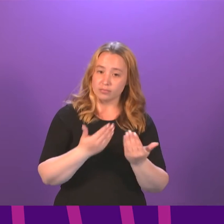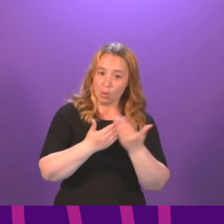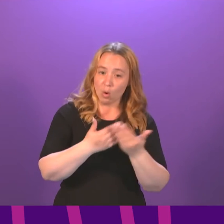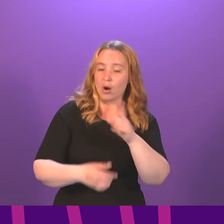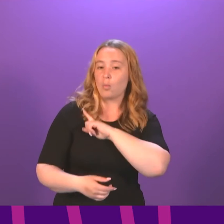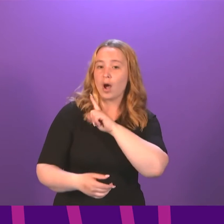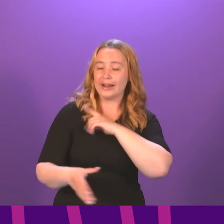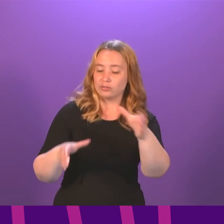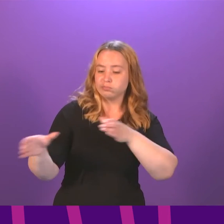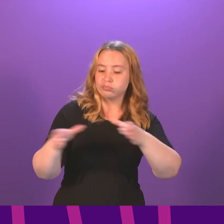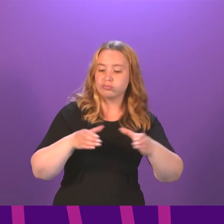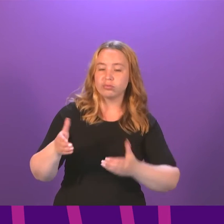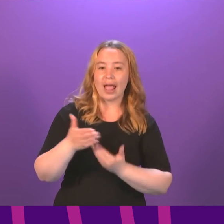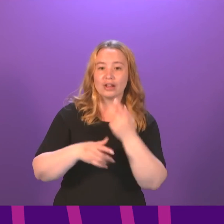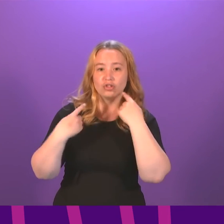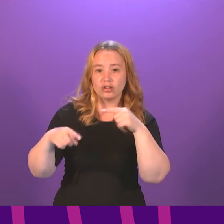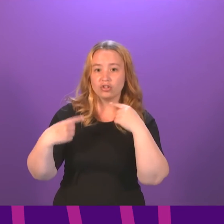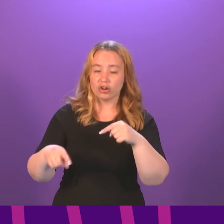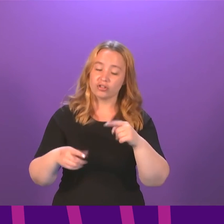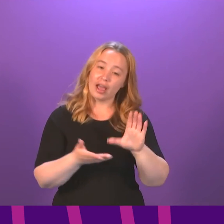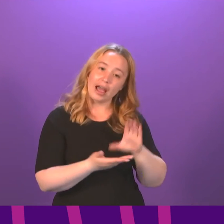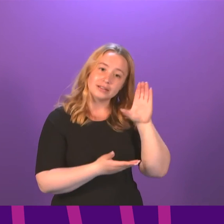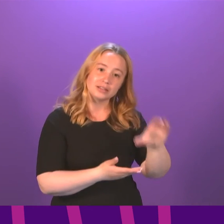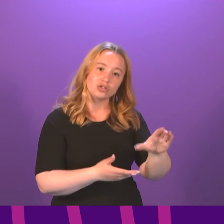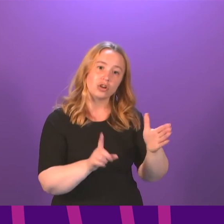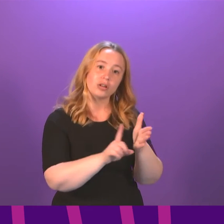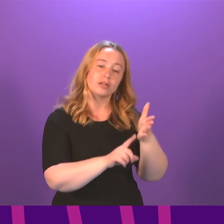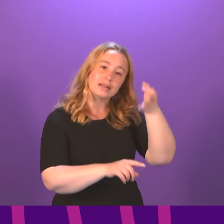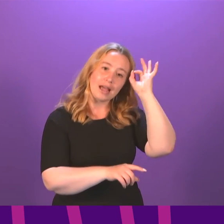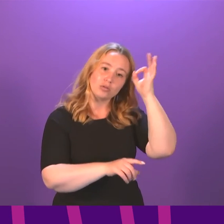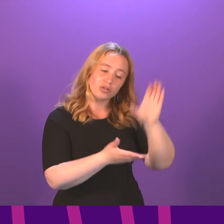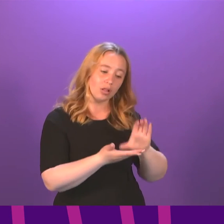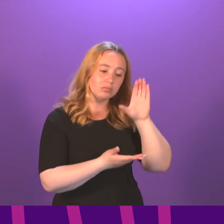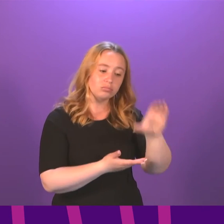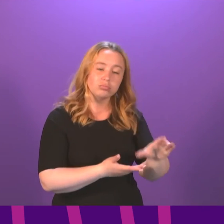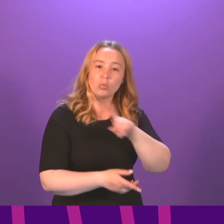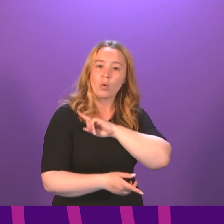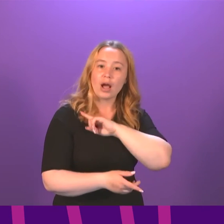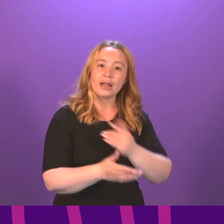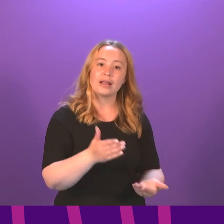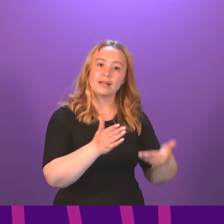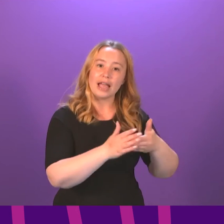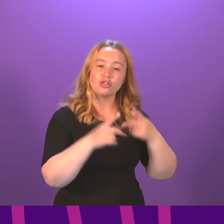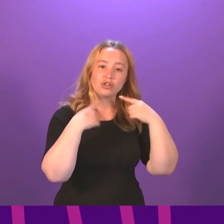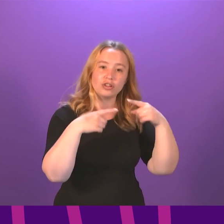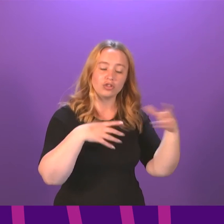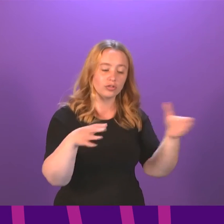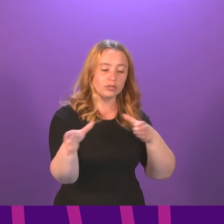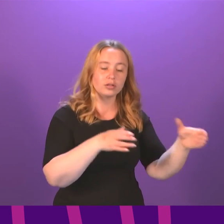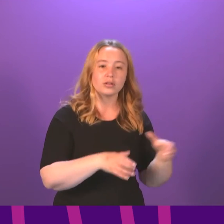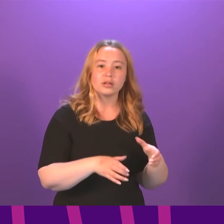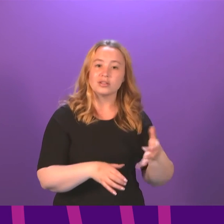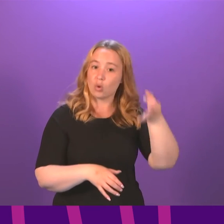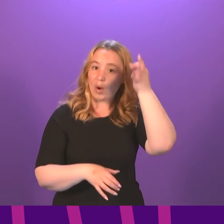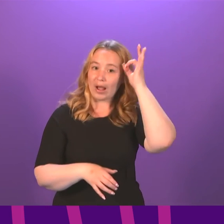the funding promised for additional teachers has been allocated to the councils? As I have been told, it is not. The councils do not need